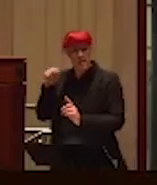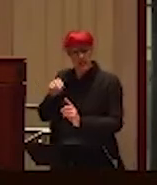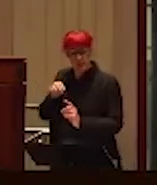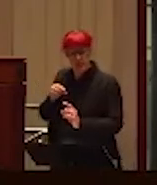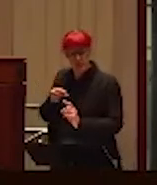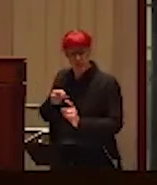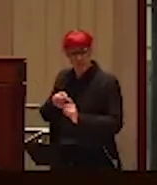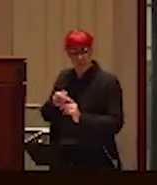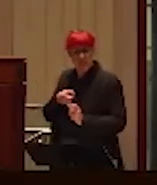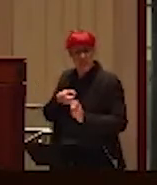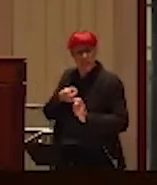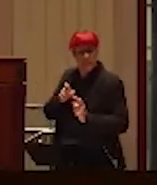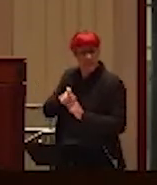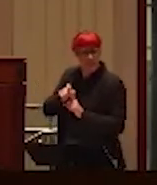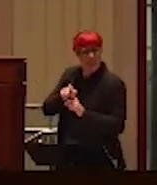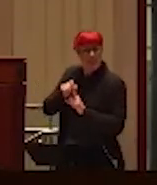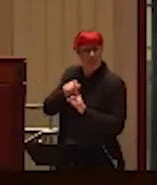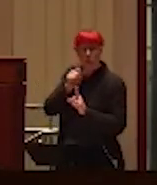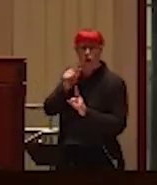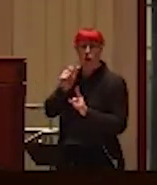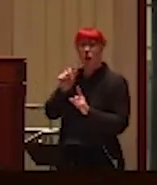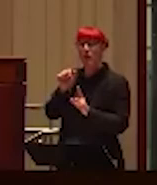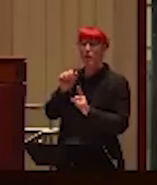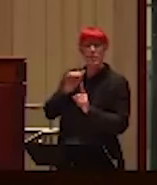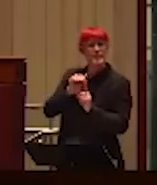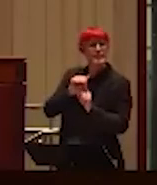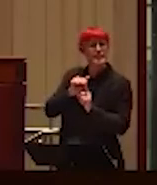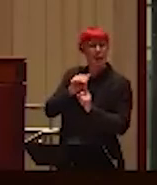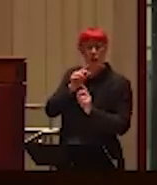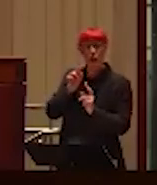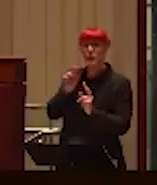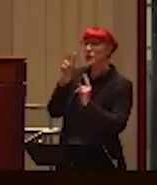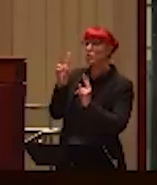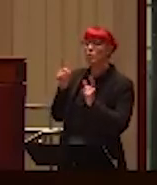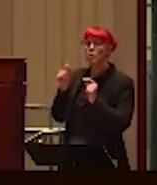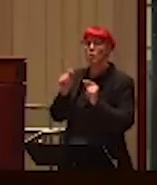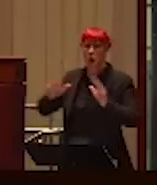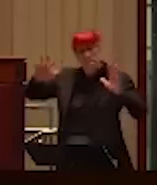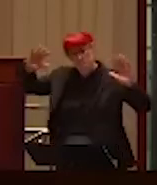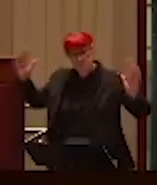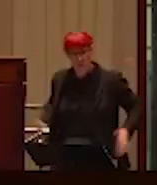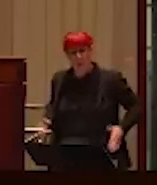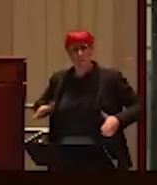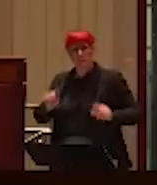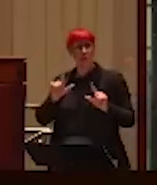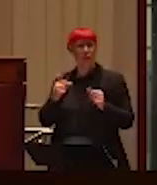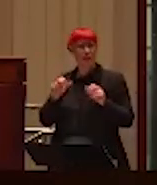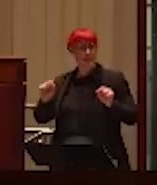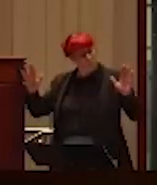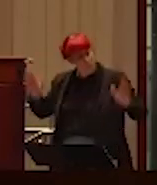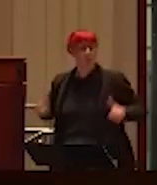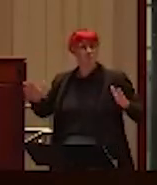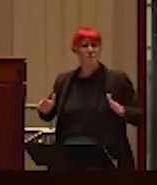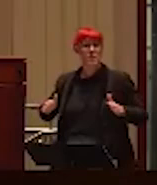uh, giving her enough of the attention. And so she's two hands down on my thigh and you know, it, it,